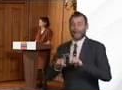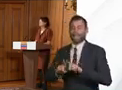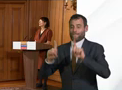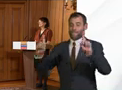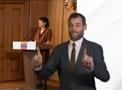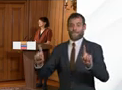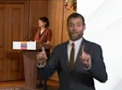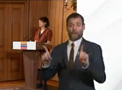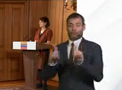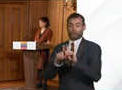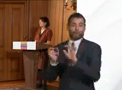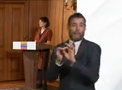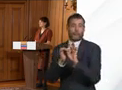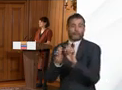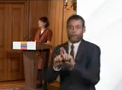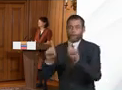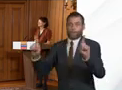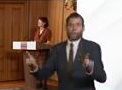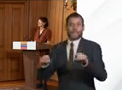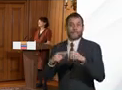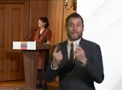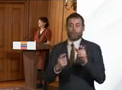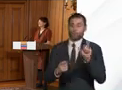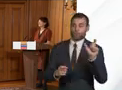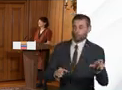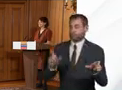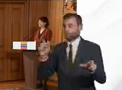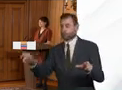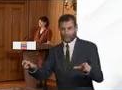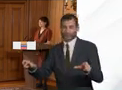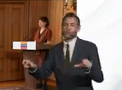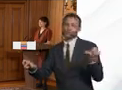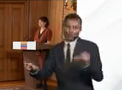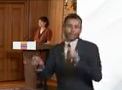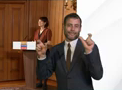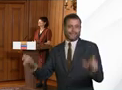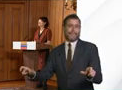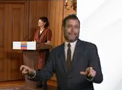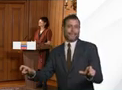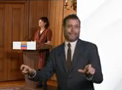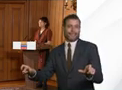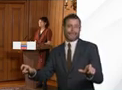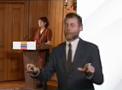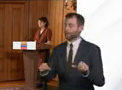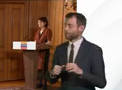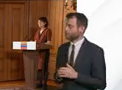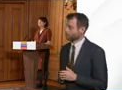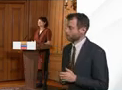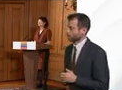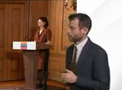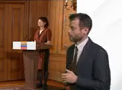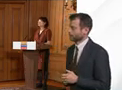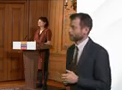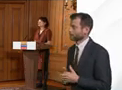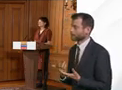the couple are currently in separate households ideally they should stay in those households the alternative might